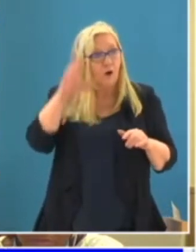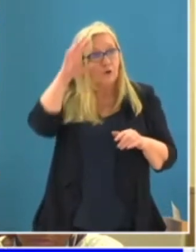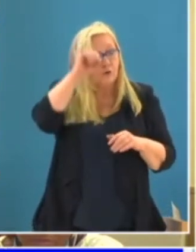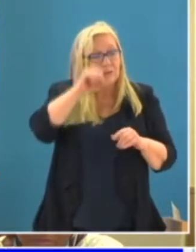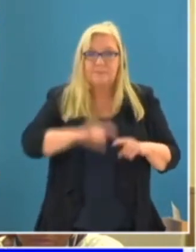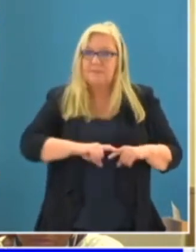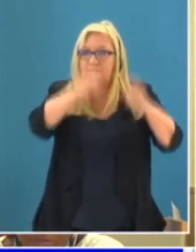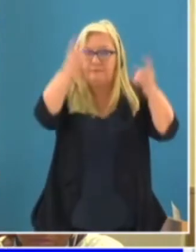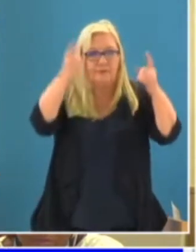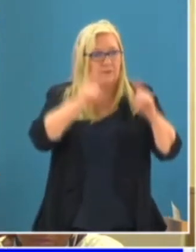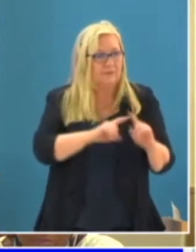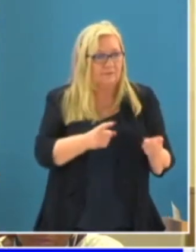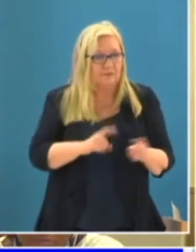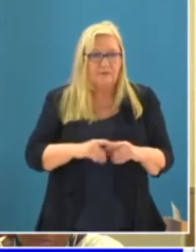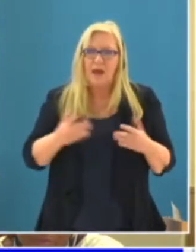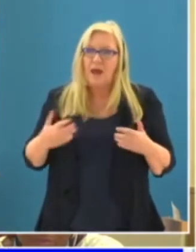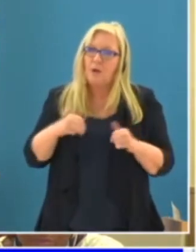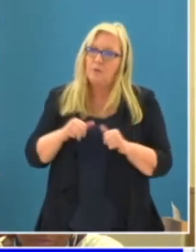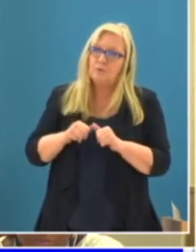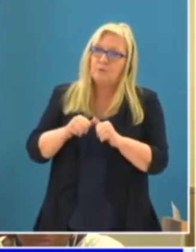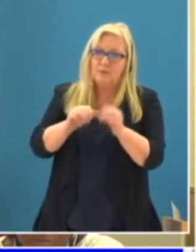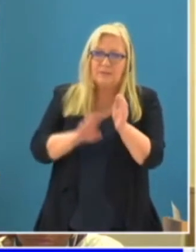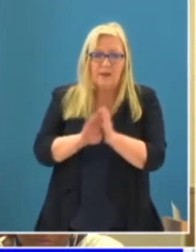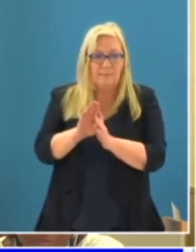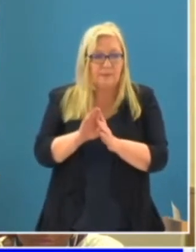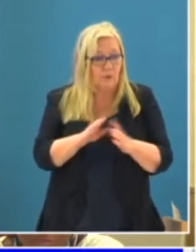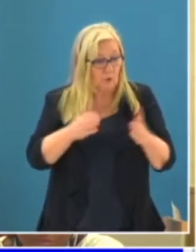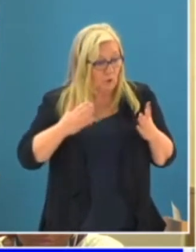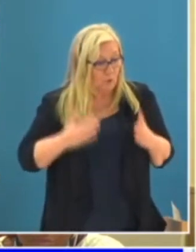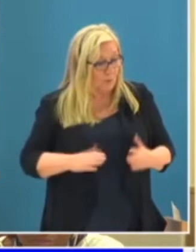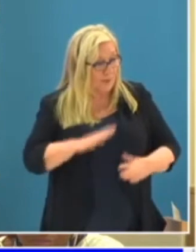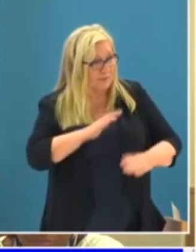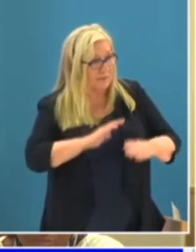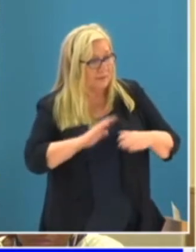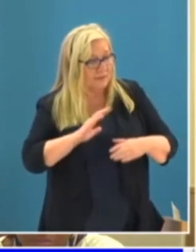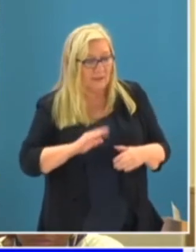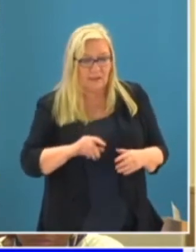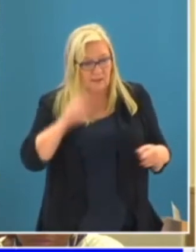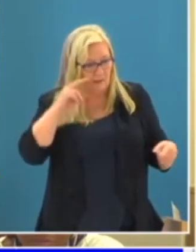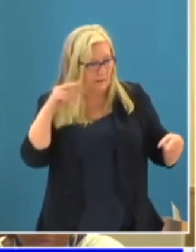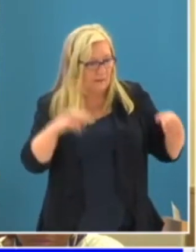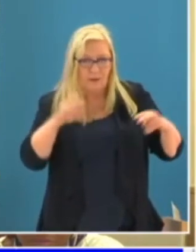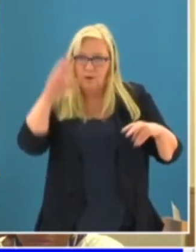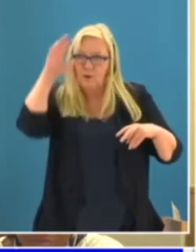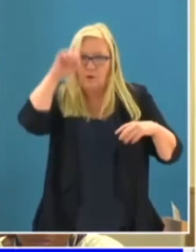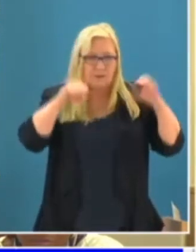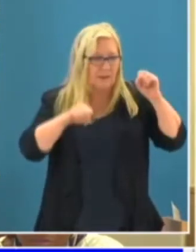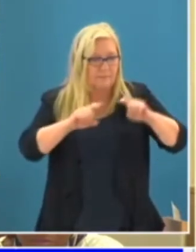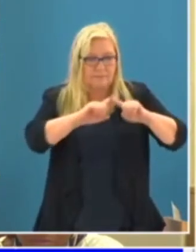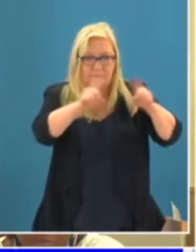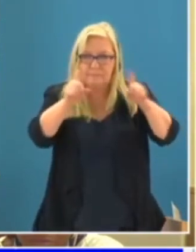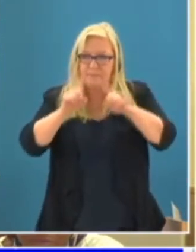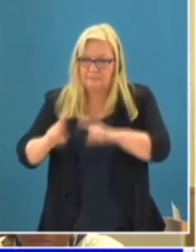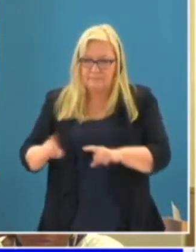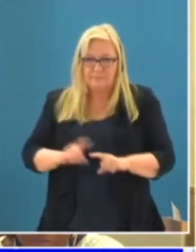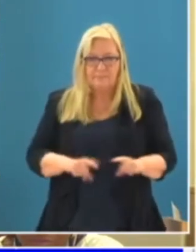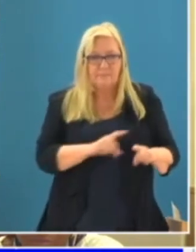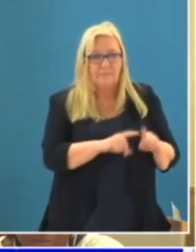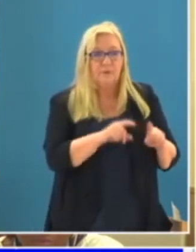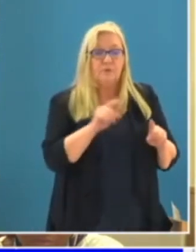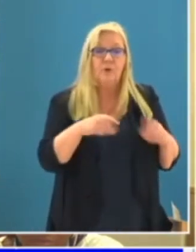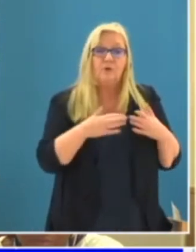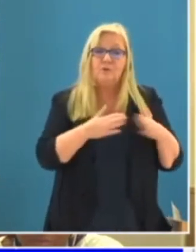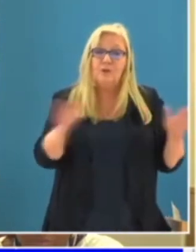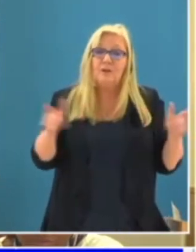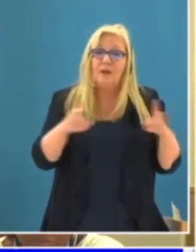approaches to sustainable development, to human dignity, and other species, which rarely find appreciation, let alone expression within the general language